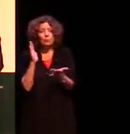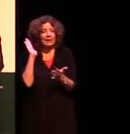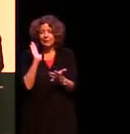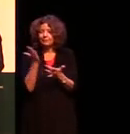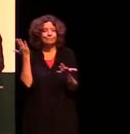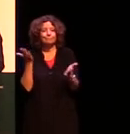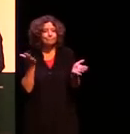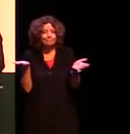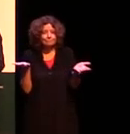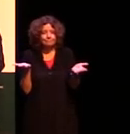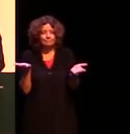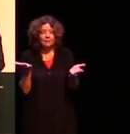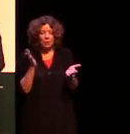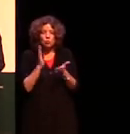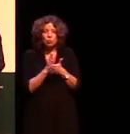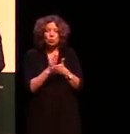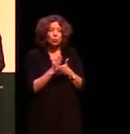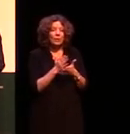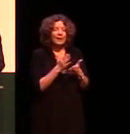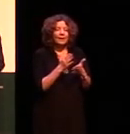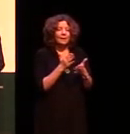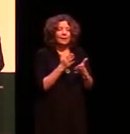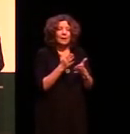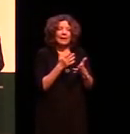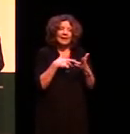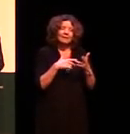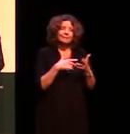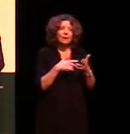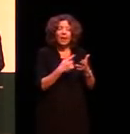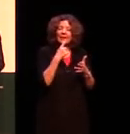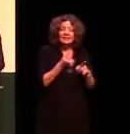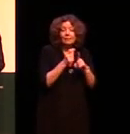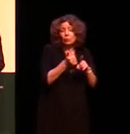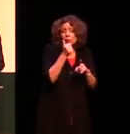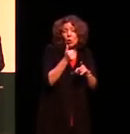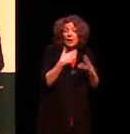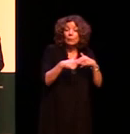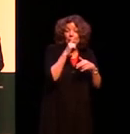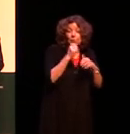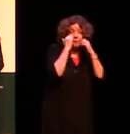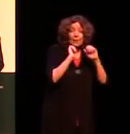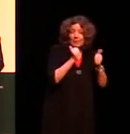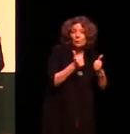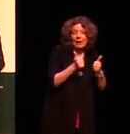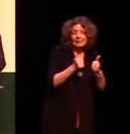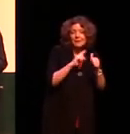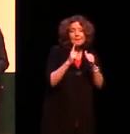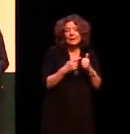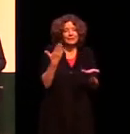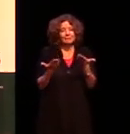coincidence so it's it's we could really prove it it's hard it's hard to know but i agree there are some intriguing similarities thank